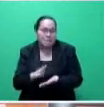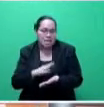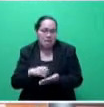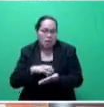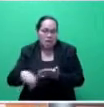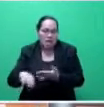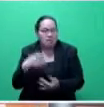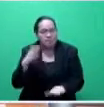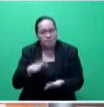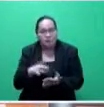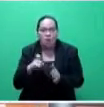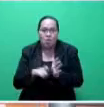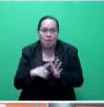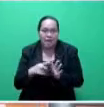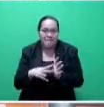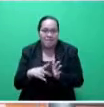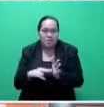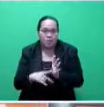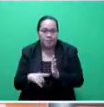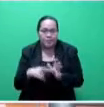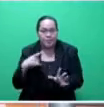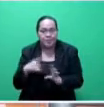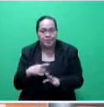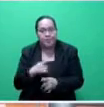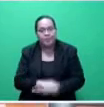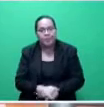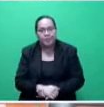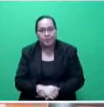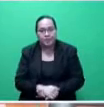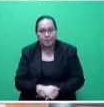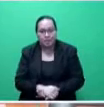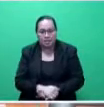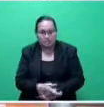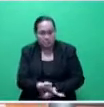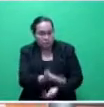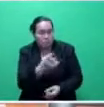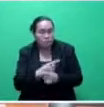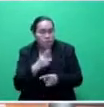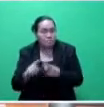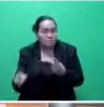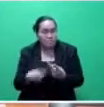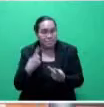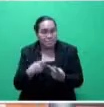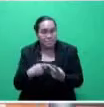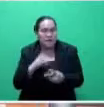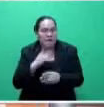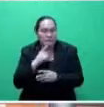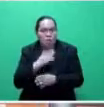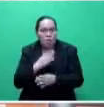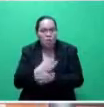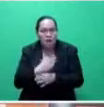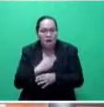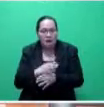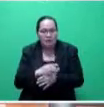Now, the other thing, Mr. Speaker, sir, that has been talked, Honorable Prasad talked about the Workers Solidarity Fund.